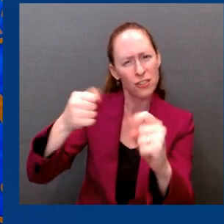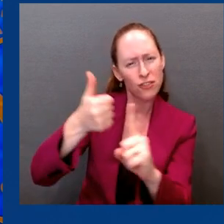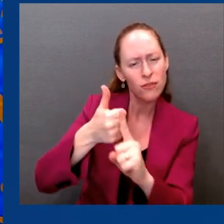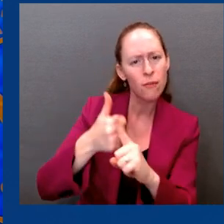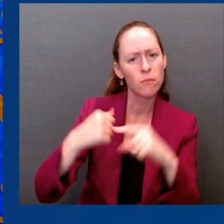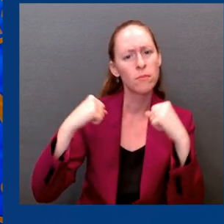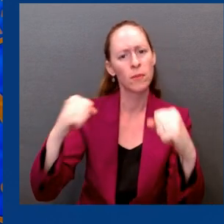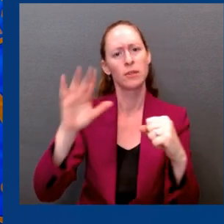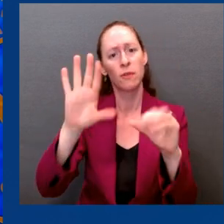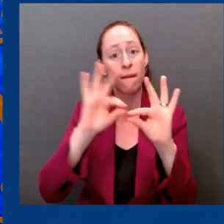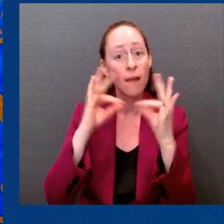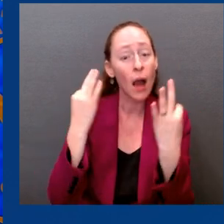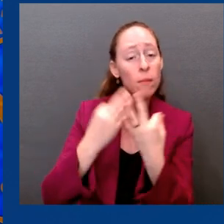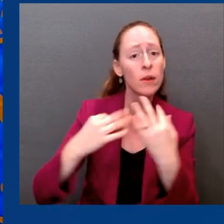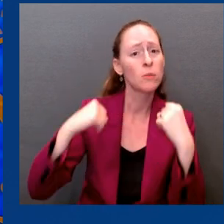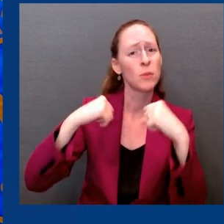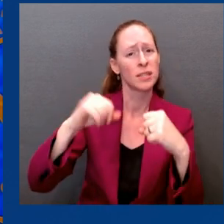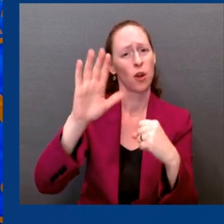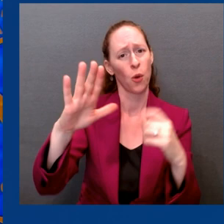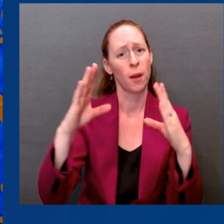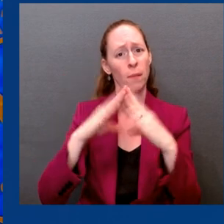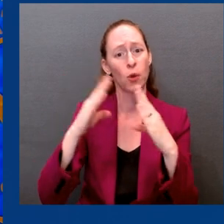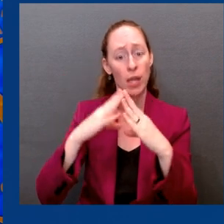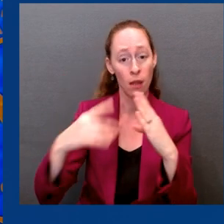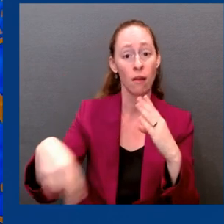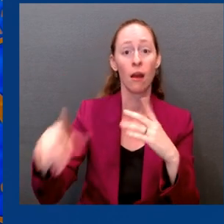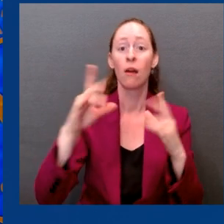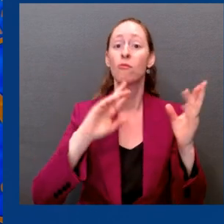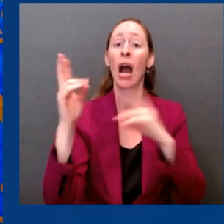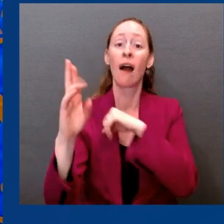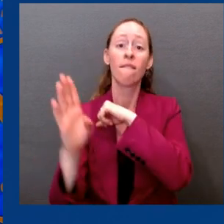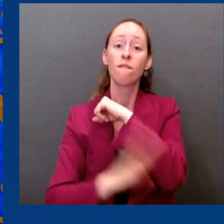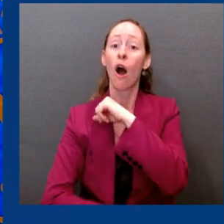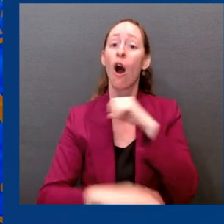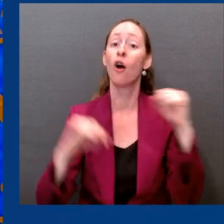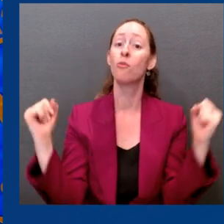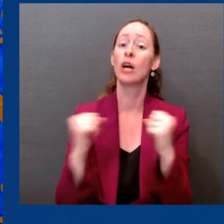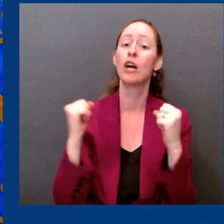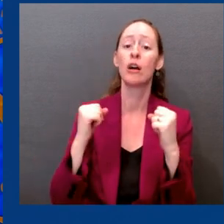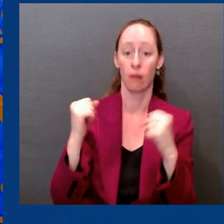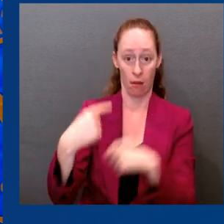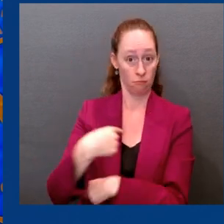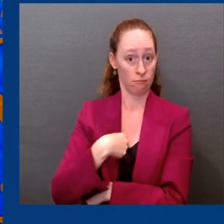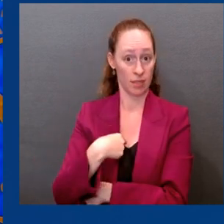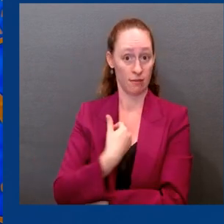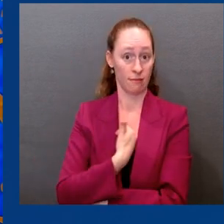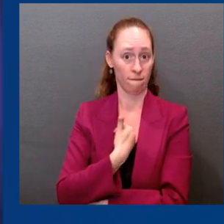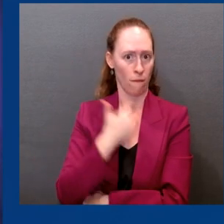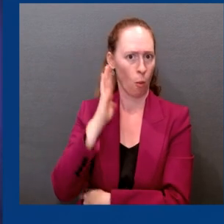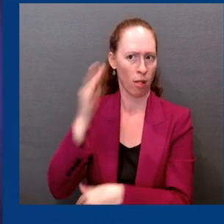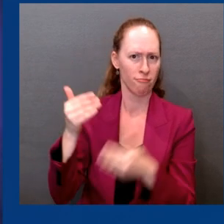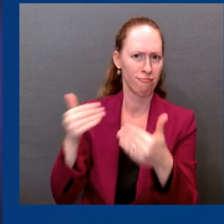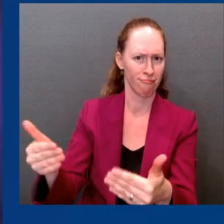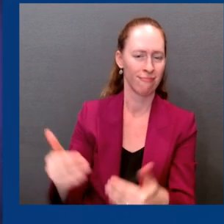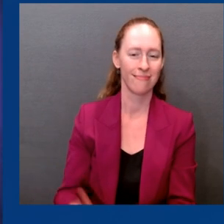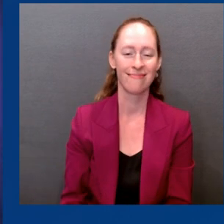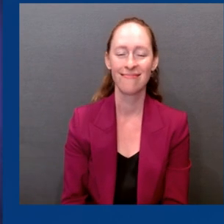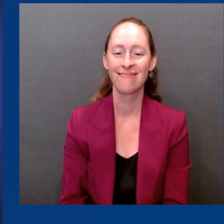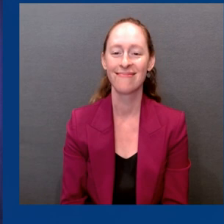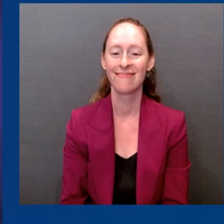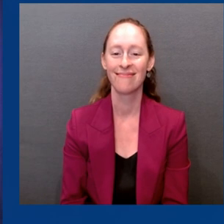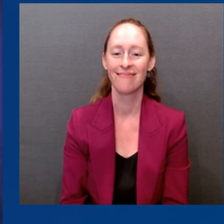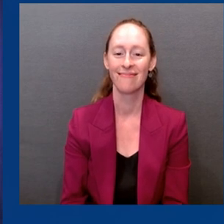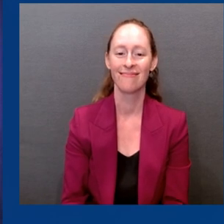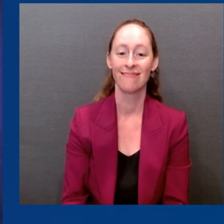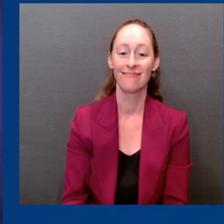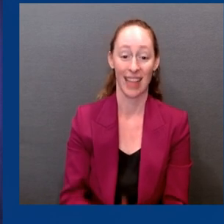fall and winter. I certainly will do so. Back to you, Dr. Jha. Great. Thank you, Dr. Fauci. I want to